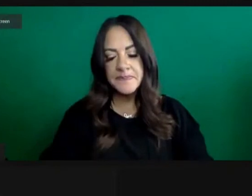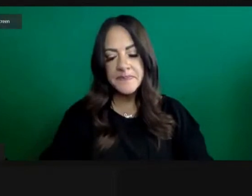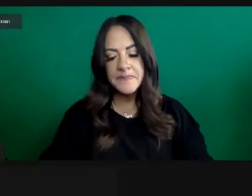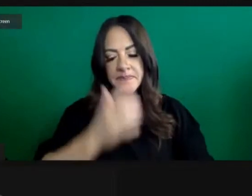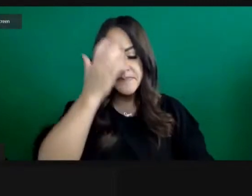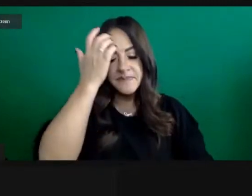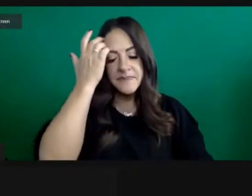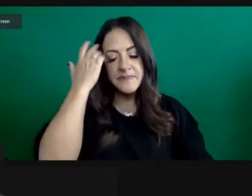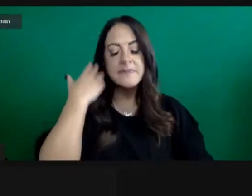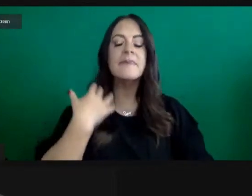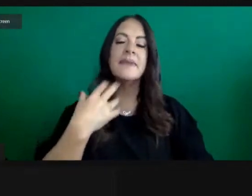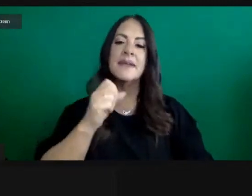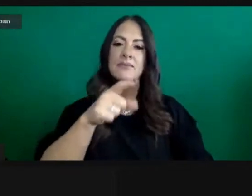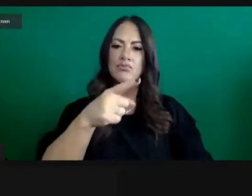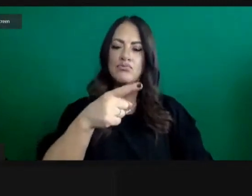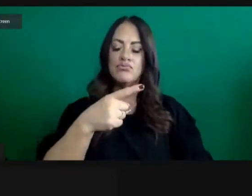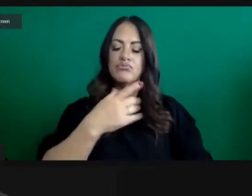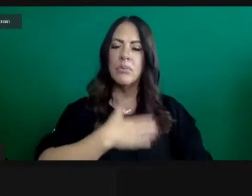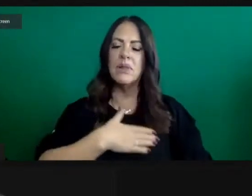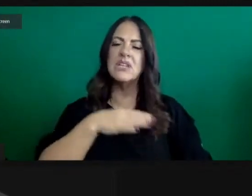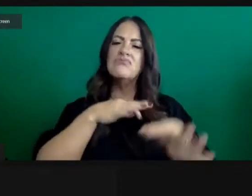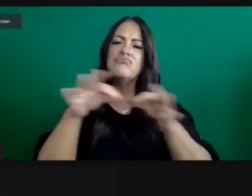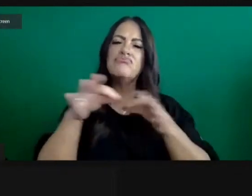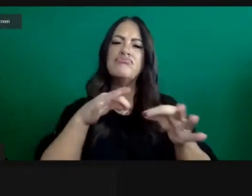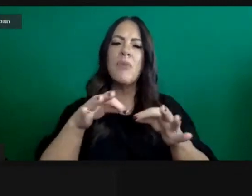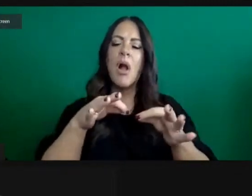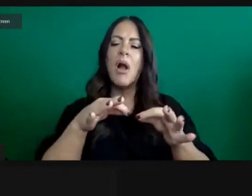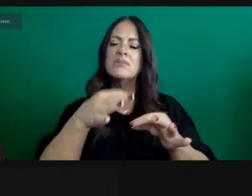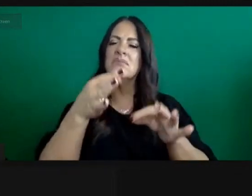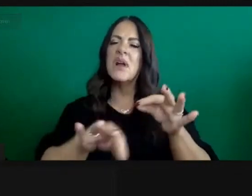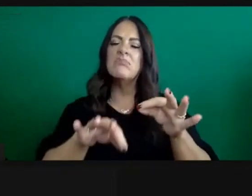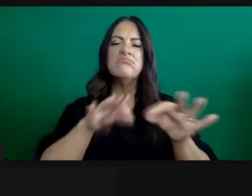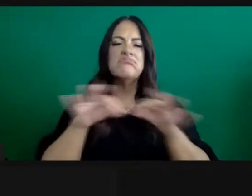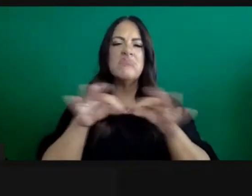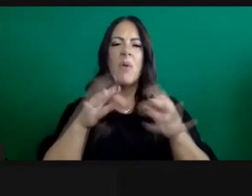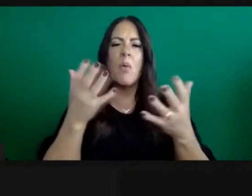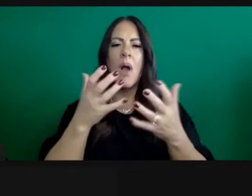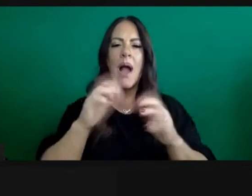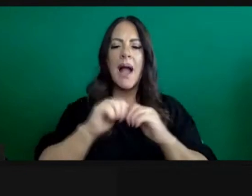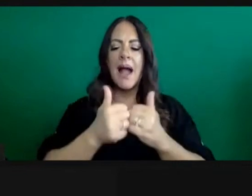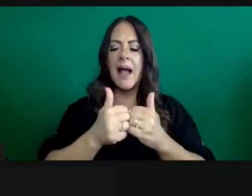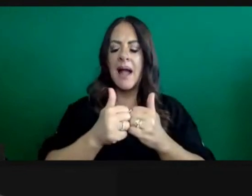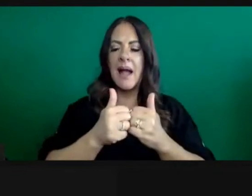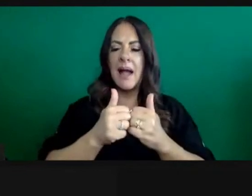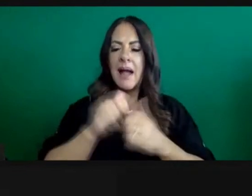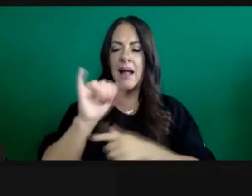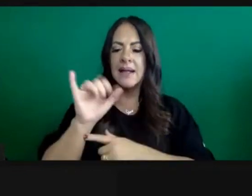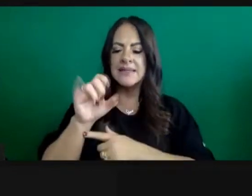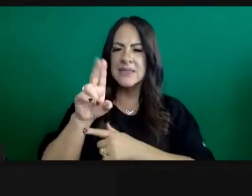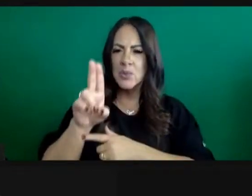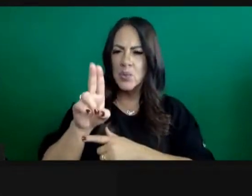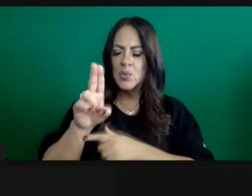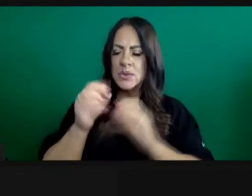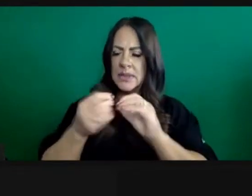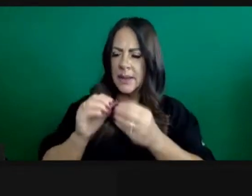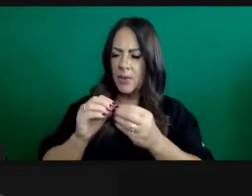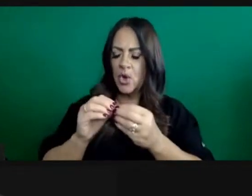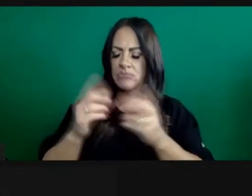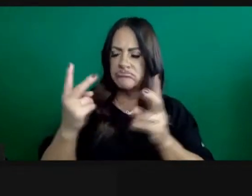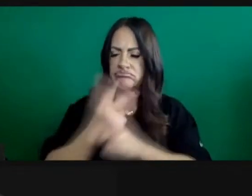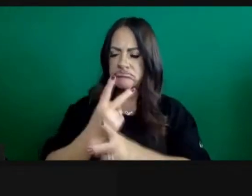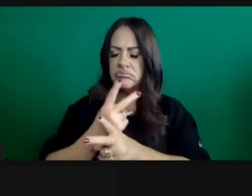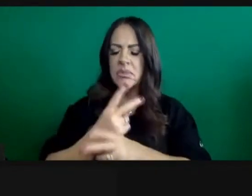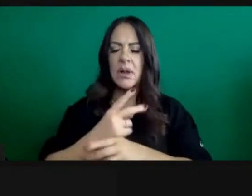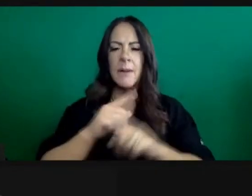Can you please explain in plain language and in more detail how the ICU capacity itself is calculated? You did some of that, but